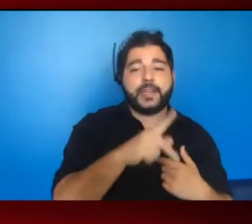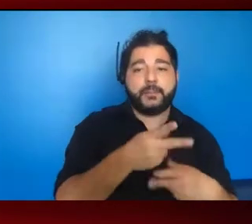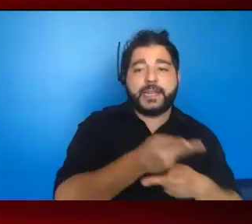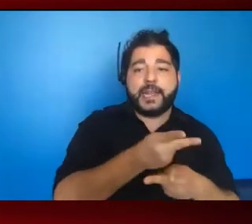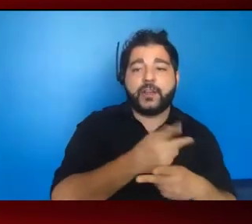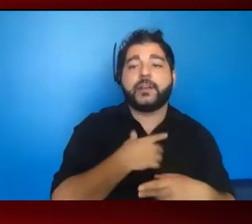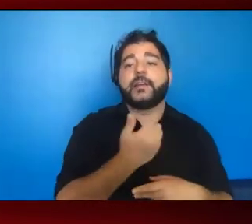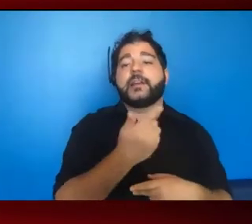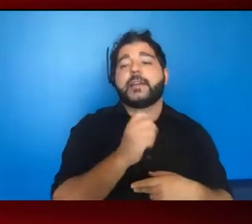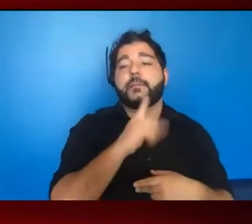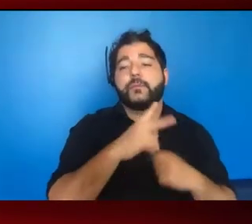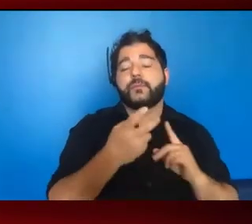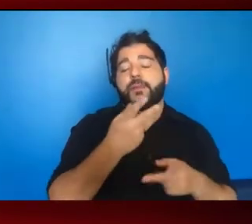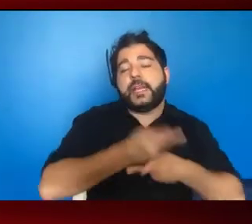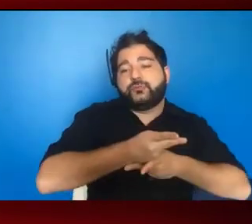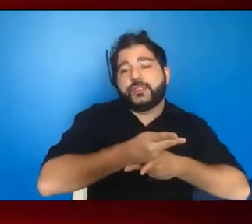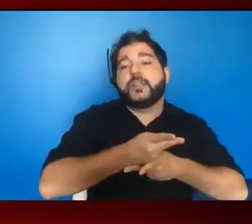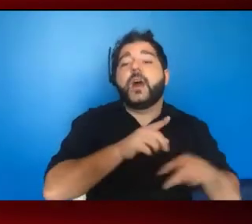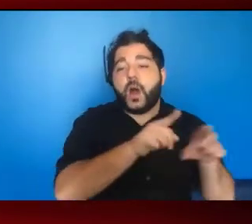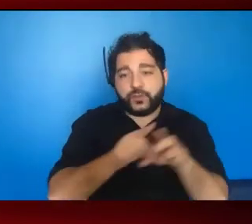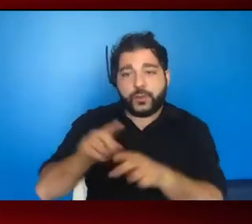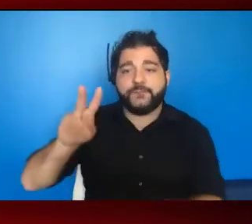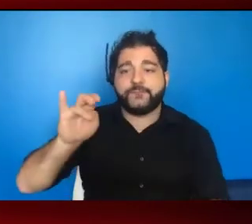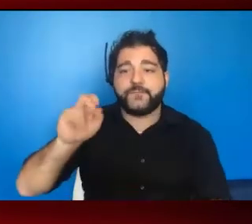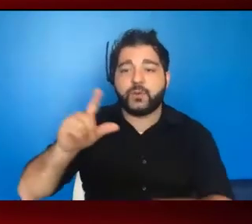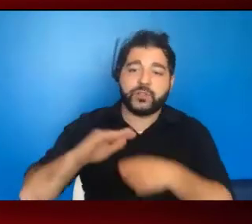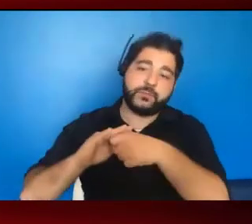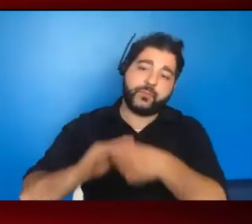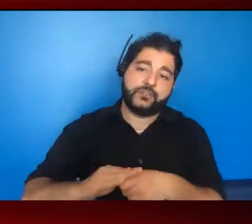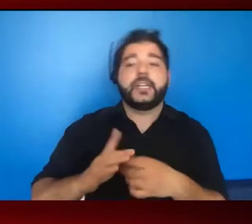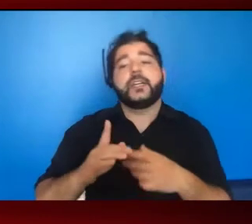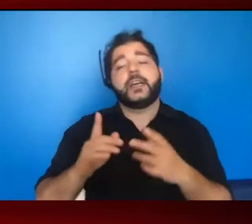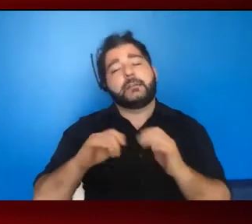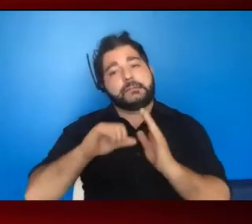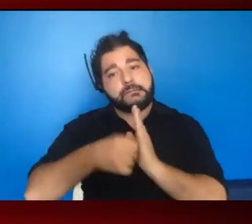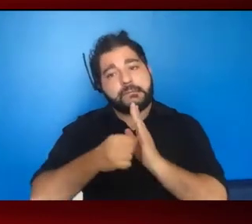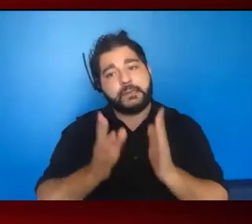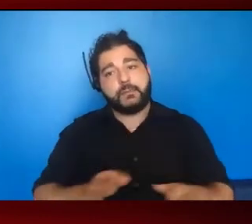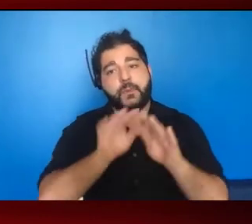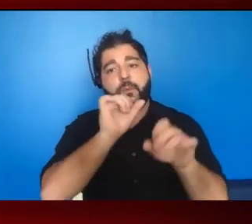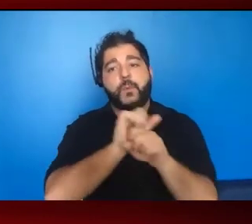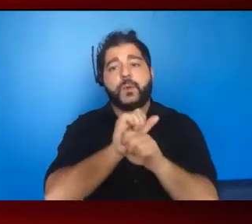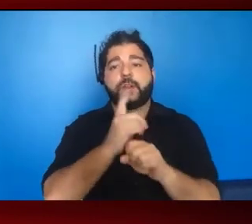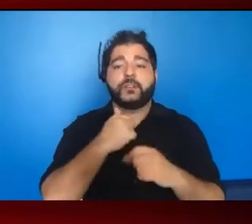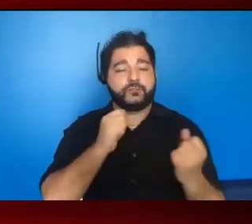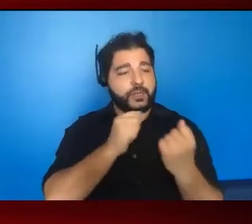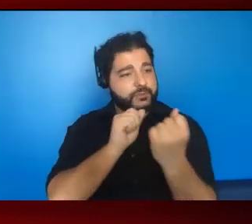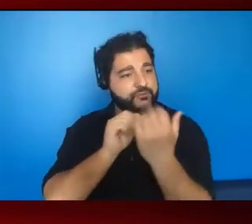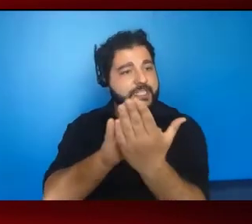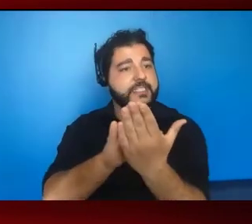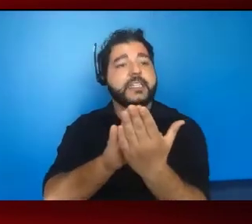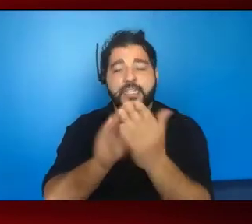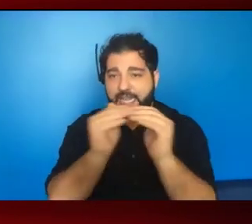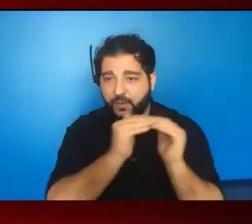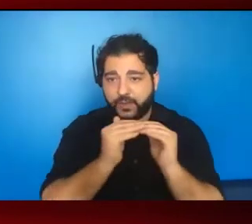retention, and also in viral suppression, which again highlights the importance of work to address the equity of how we deliver